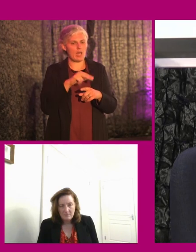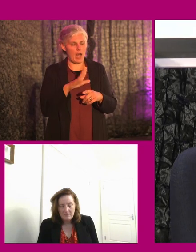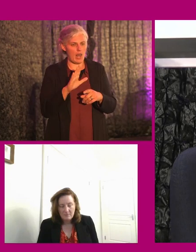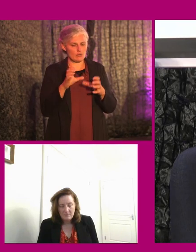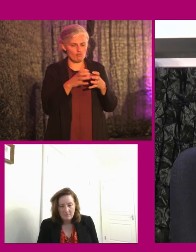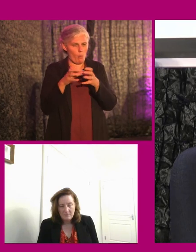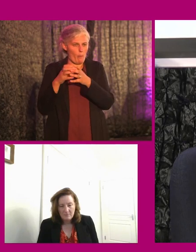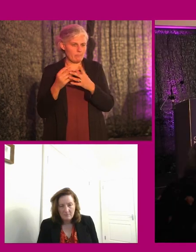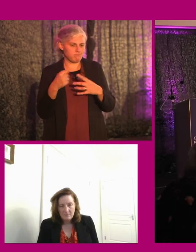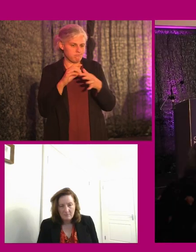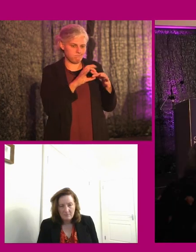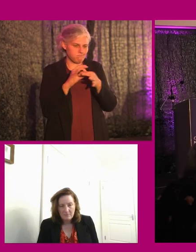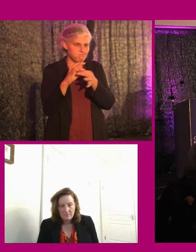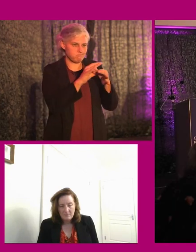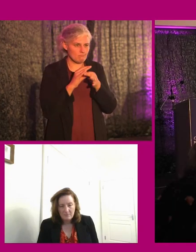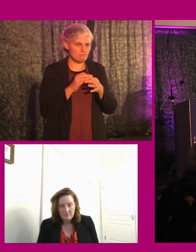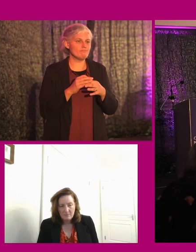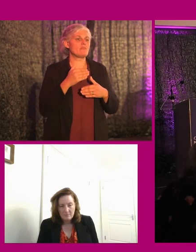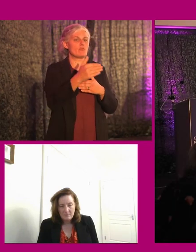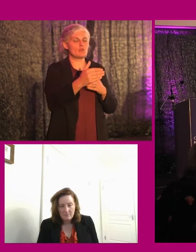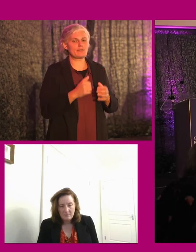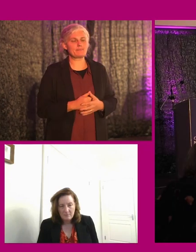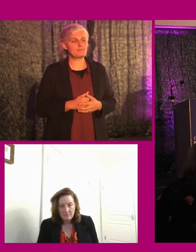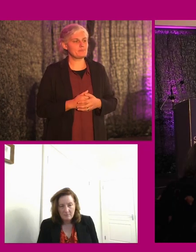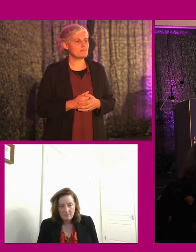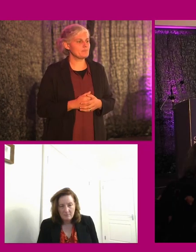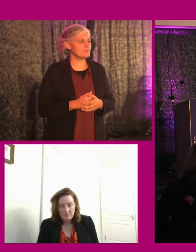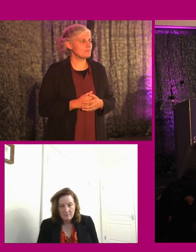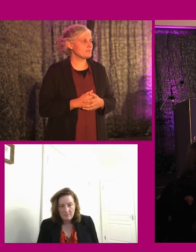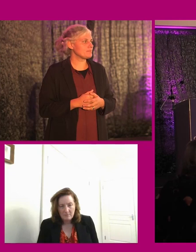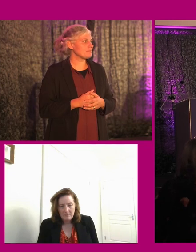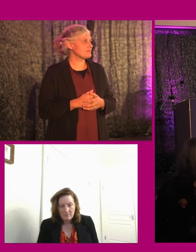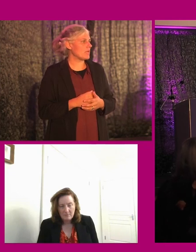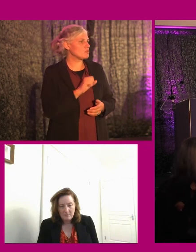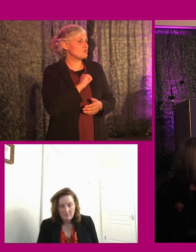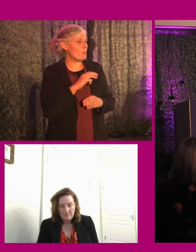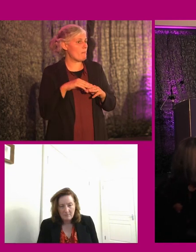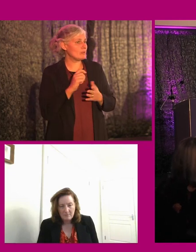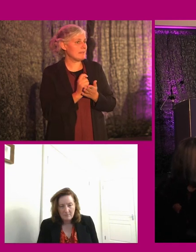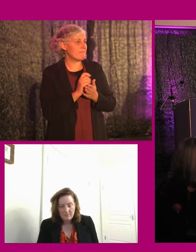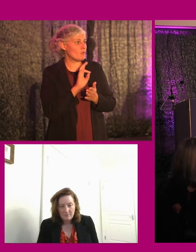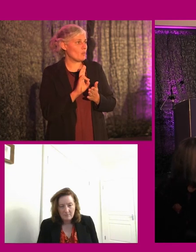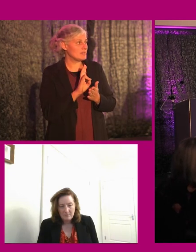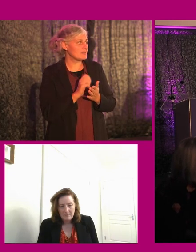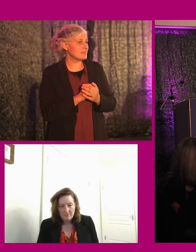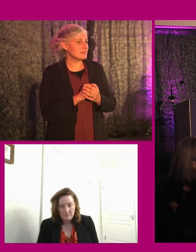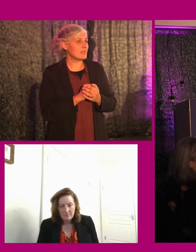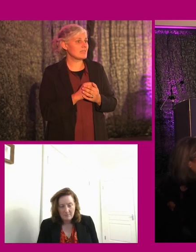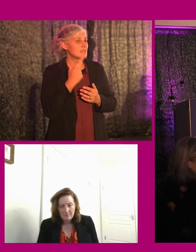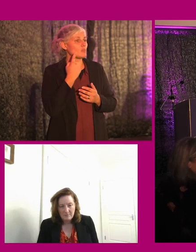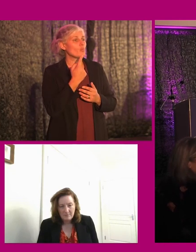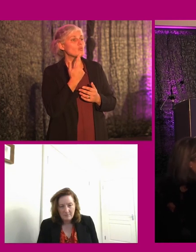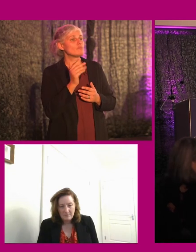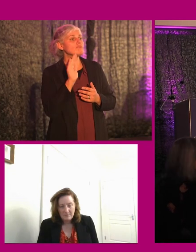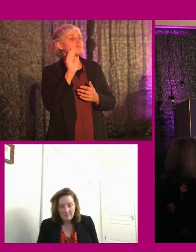of it as well. Great. Thank you. I don't know if we have time for any more questions. I could just see one or two hands up. Can we